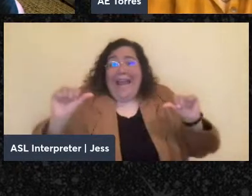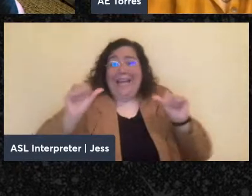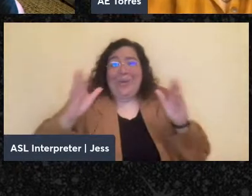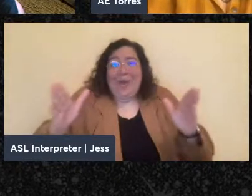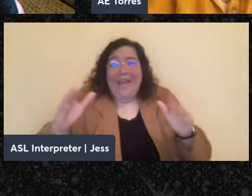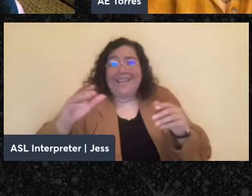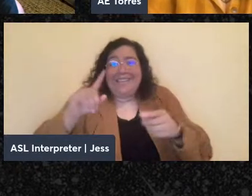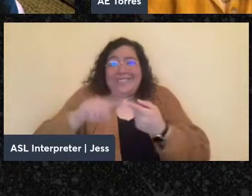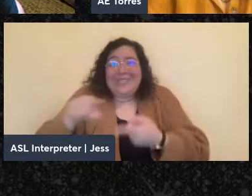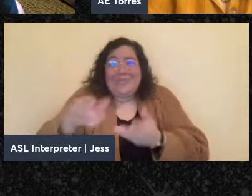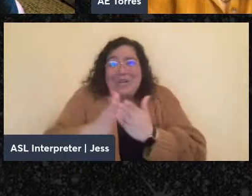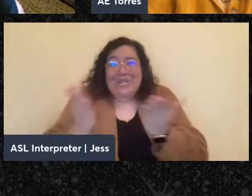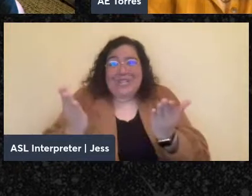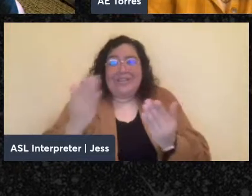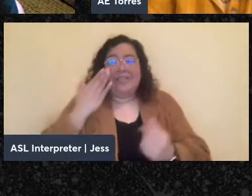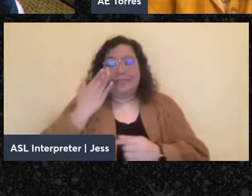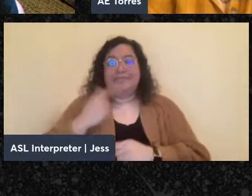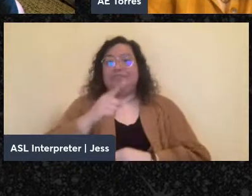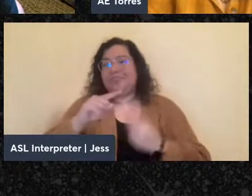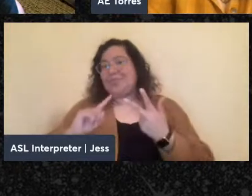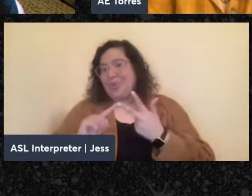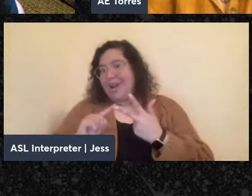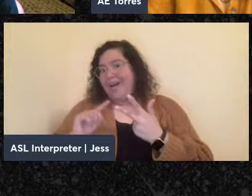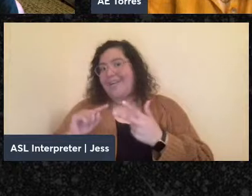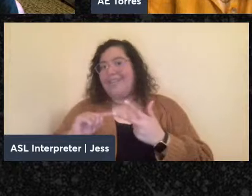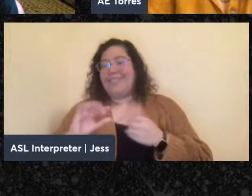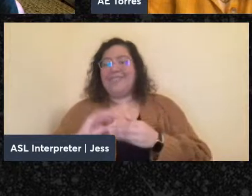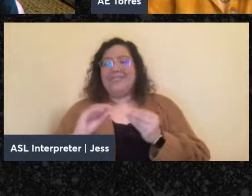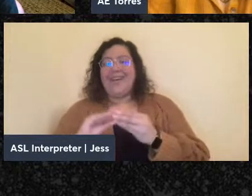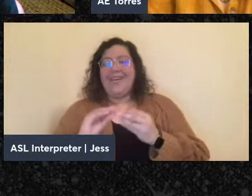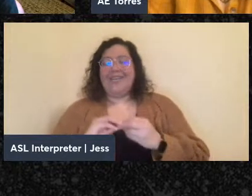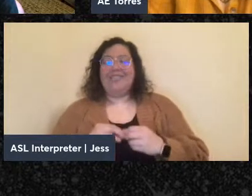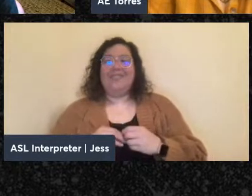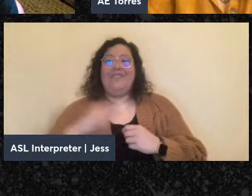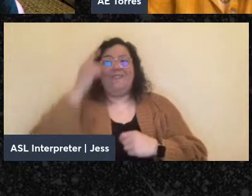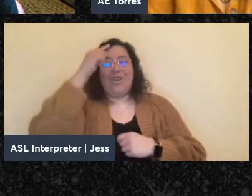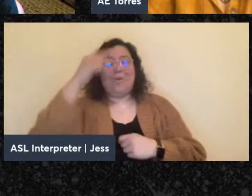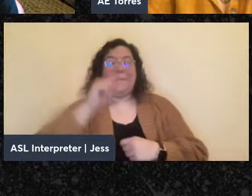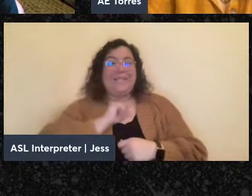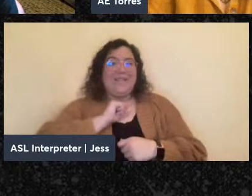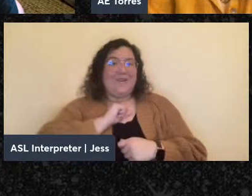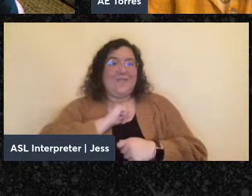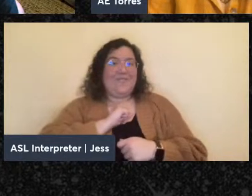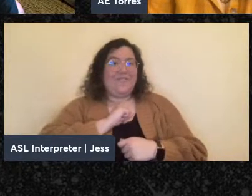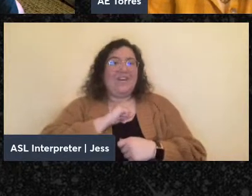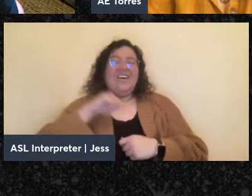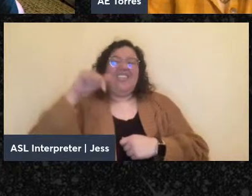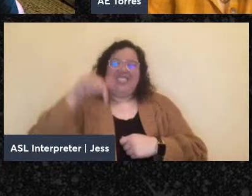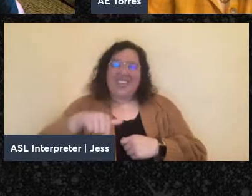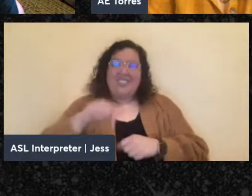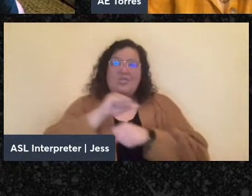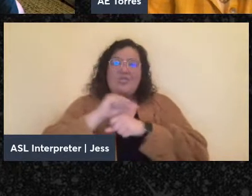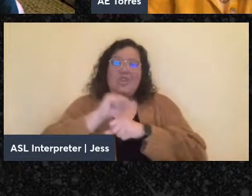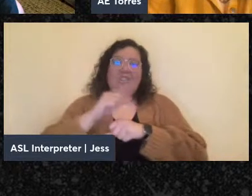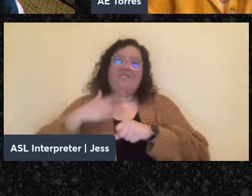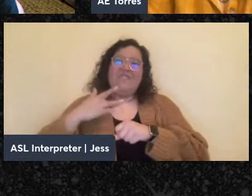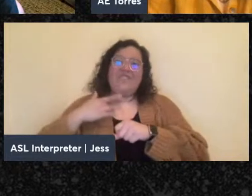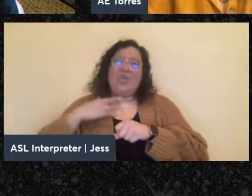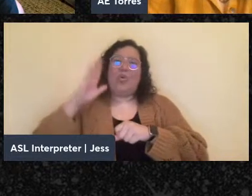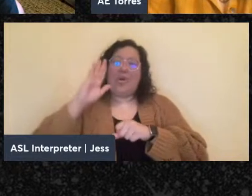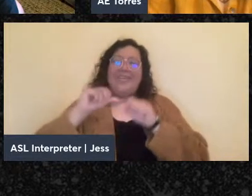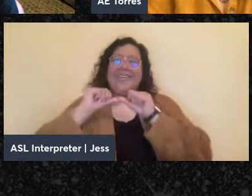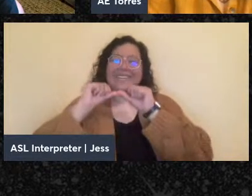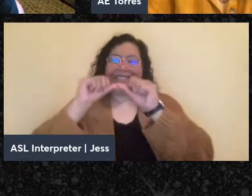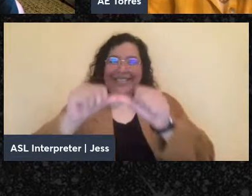Sort of like Anna said, for me, I don't know, it feels continuous more than like